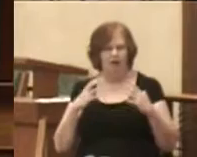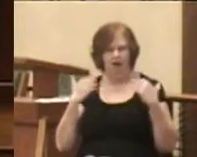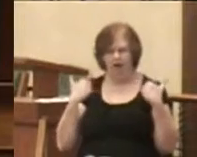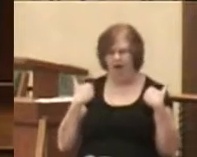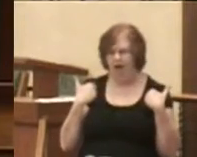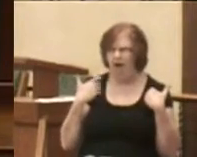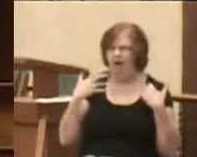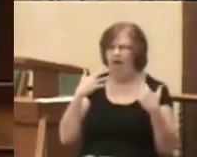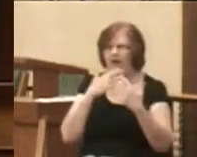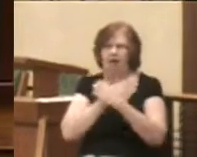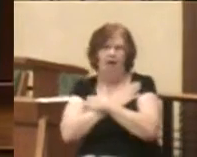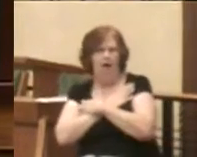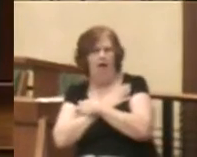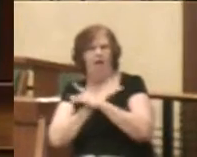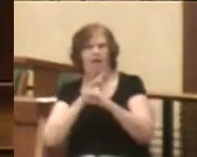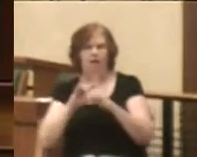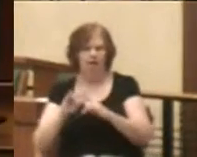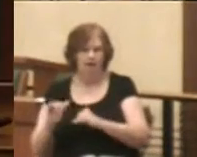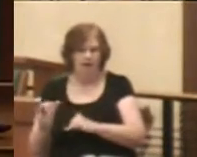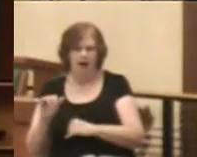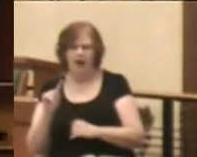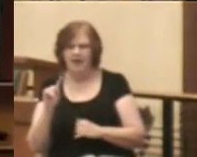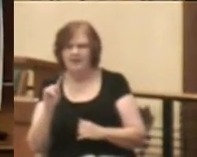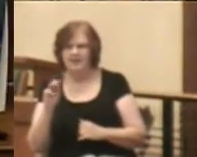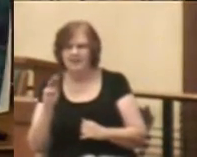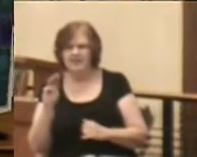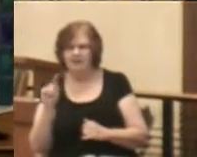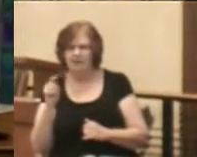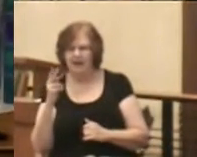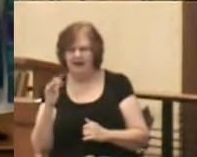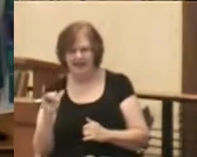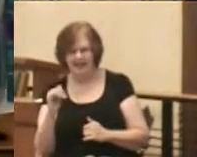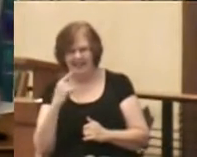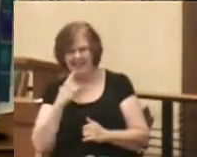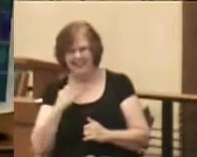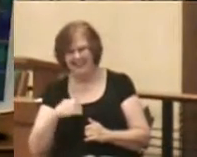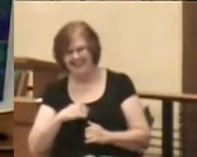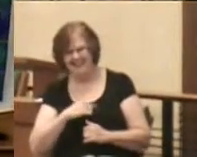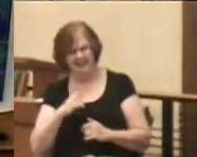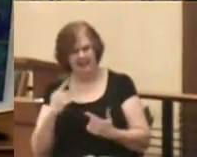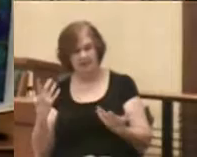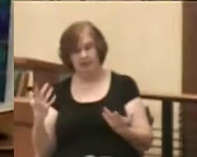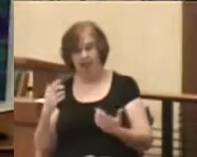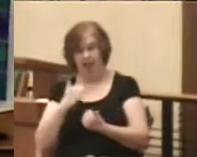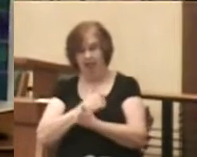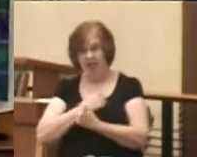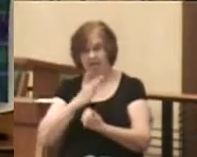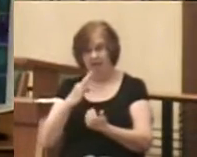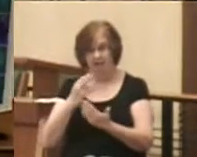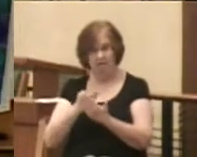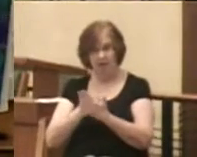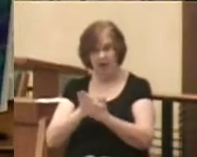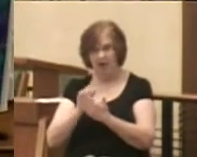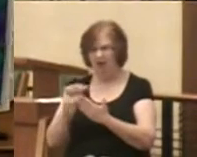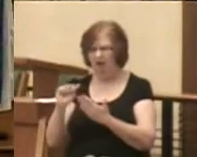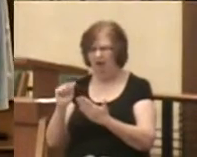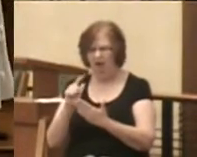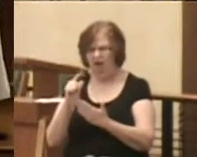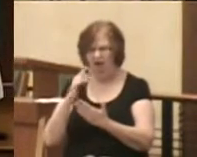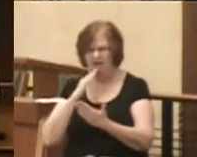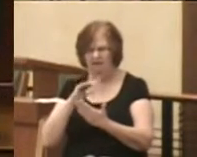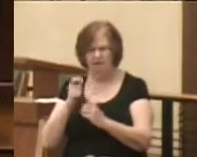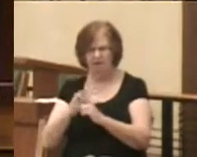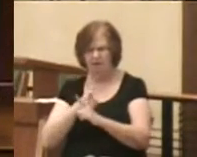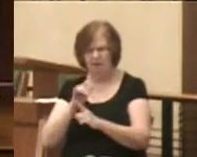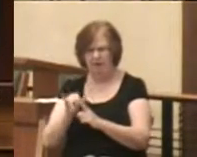Timothy tells us that the love of money is the root of all evil and Jesus' parable is about a rich man and